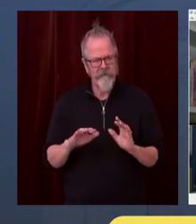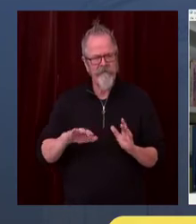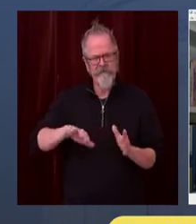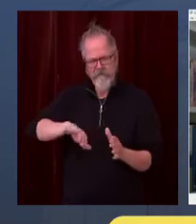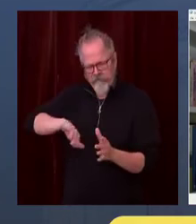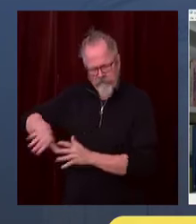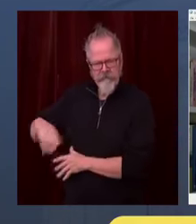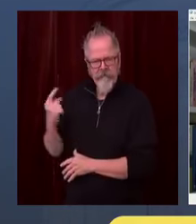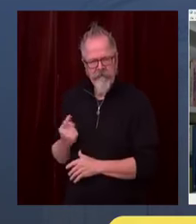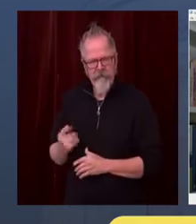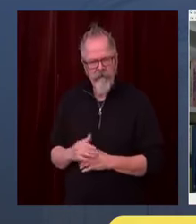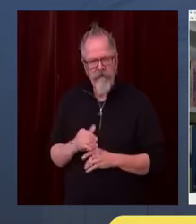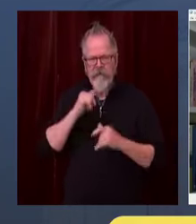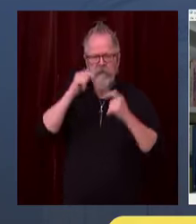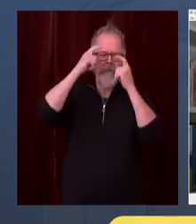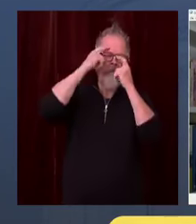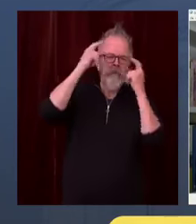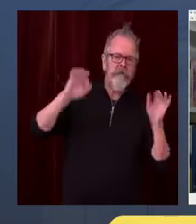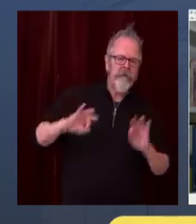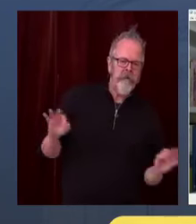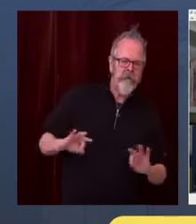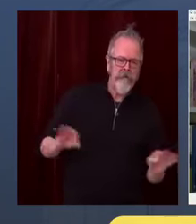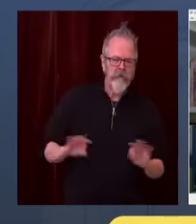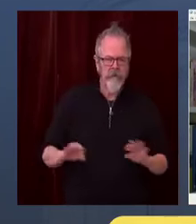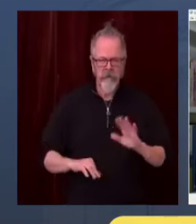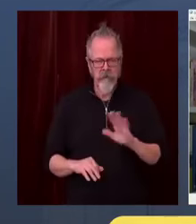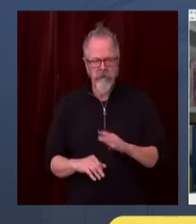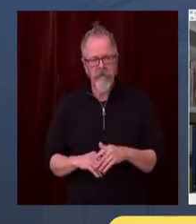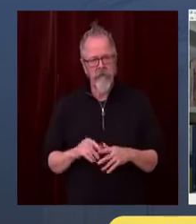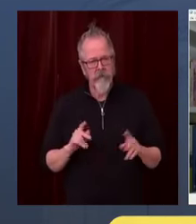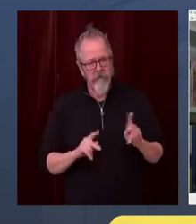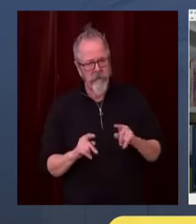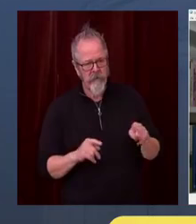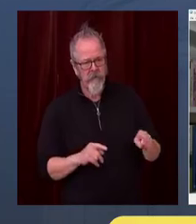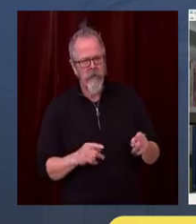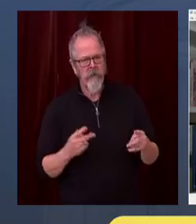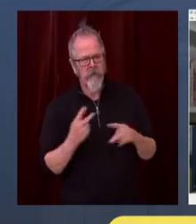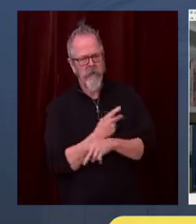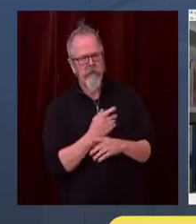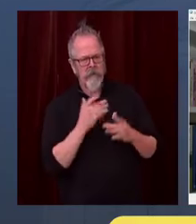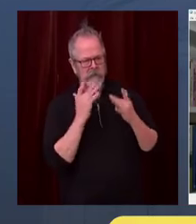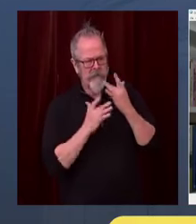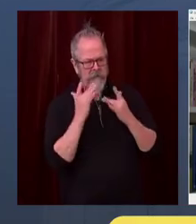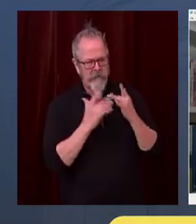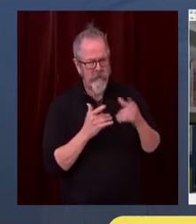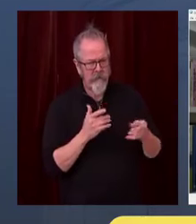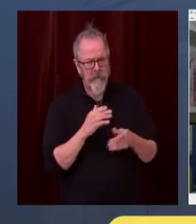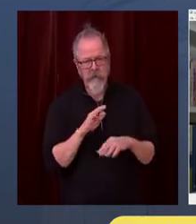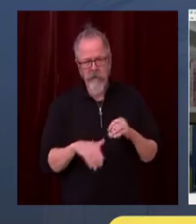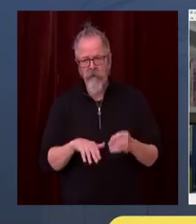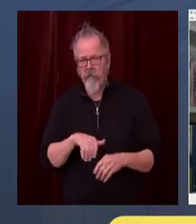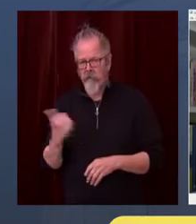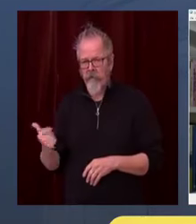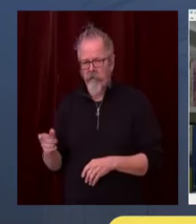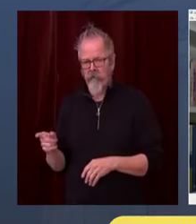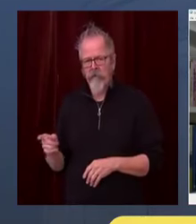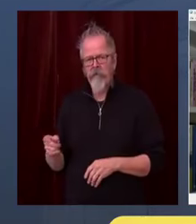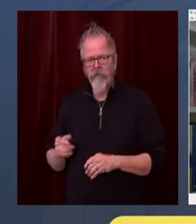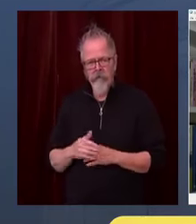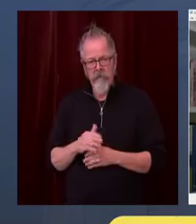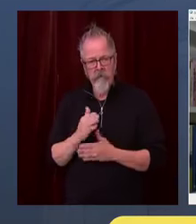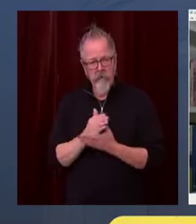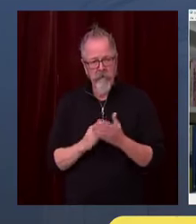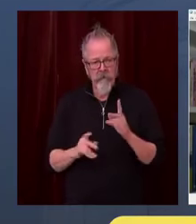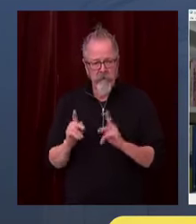holidays will be with us only by phone or by video. But this sacrifice, as personal